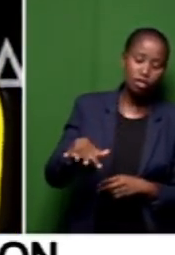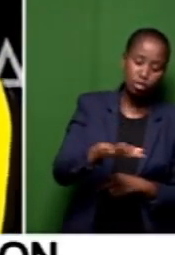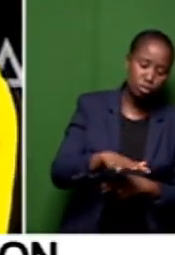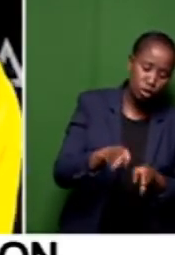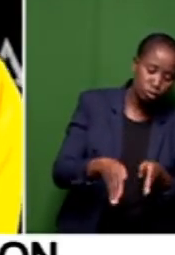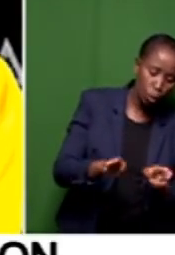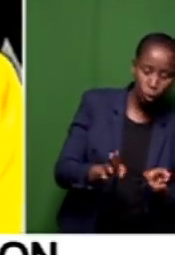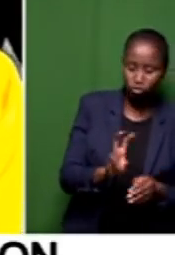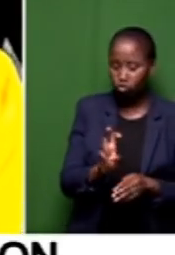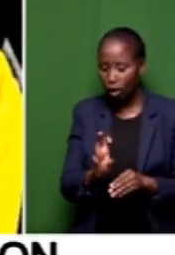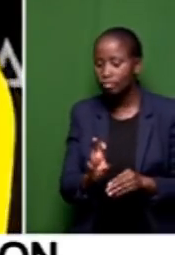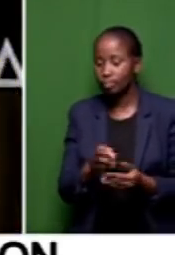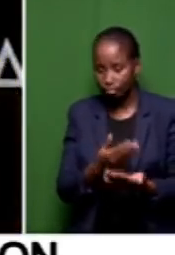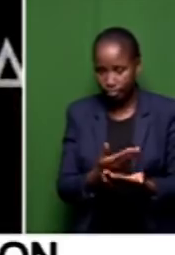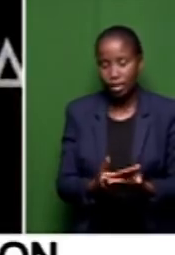that.